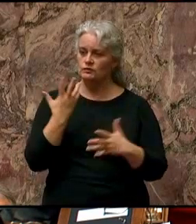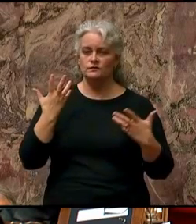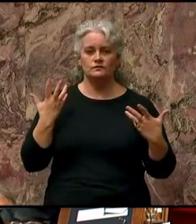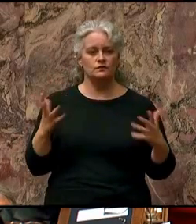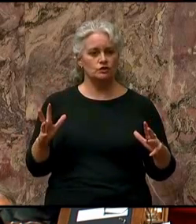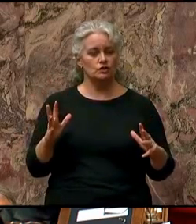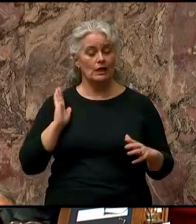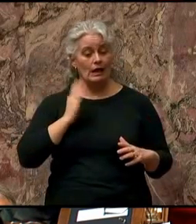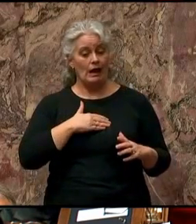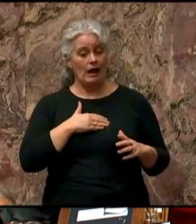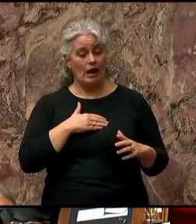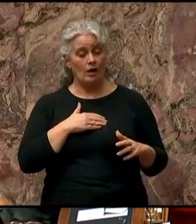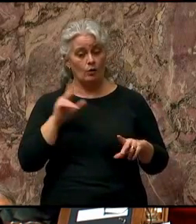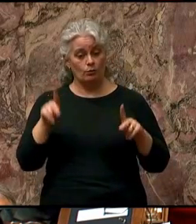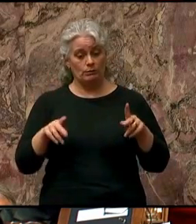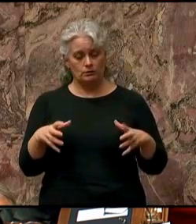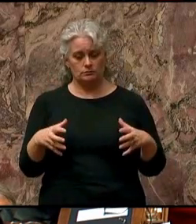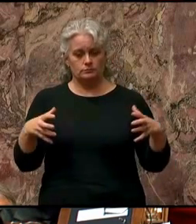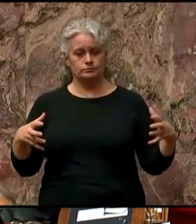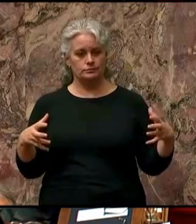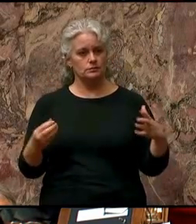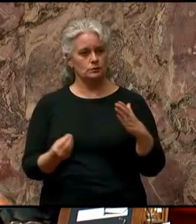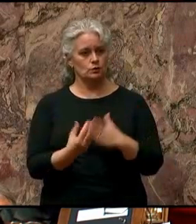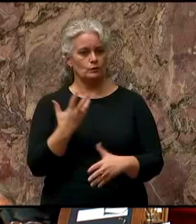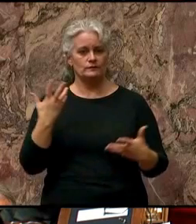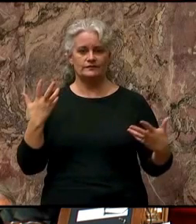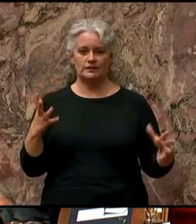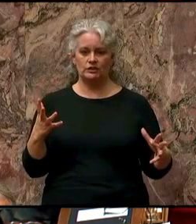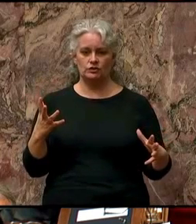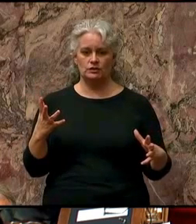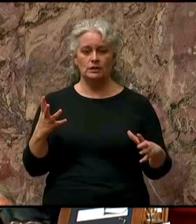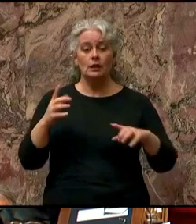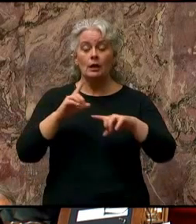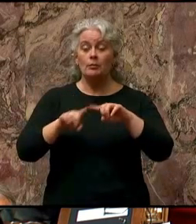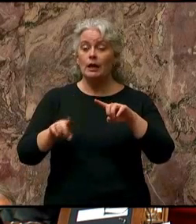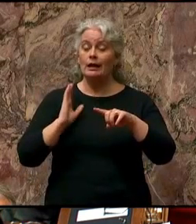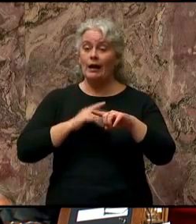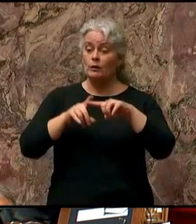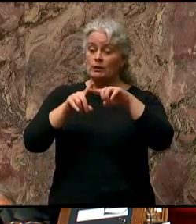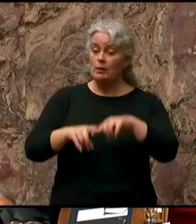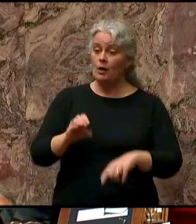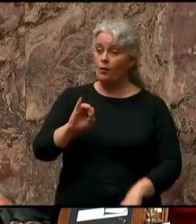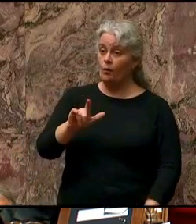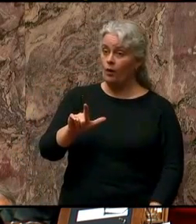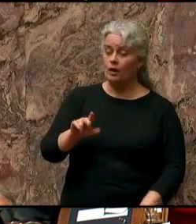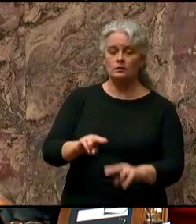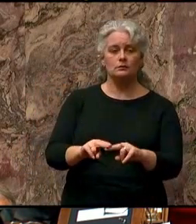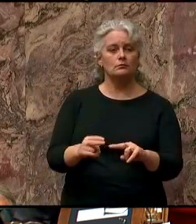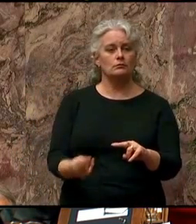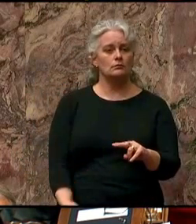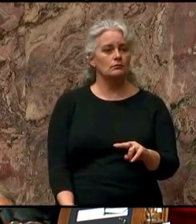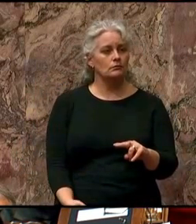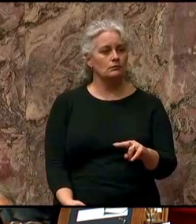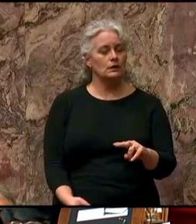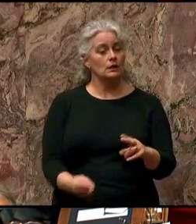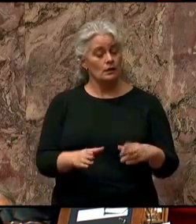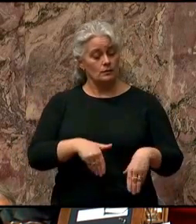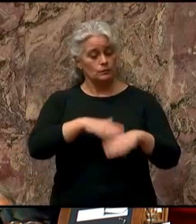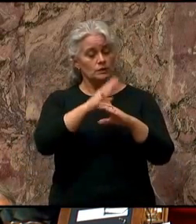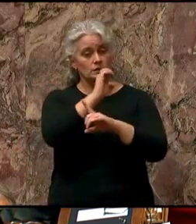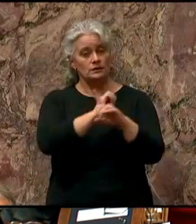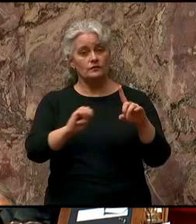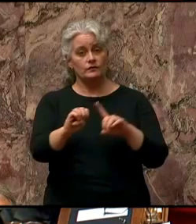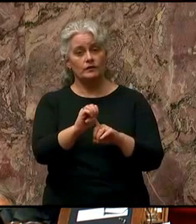Our population has grown. Yet our dependence on oil has declined. Protecting the environment